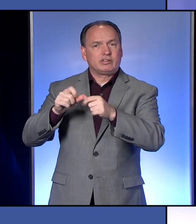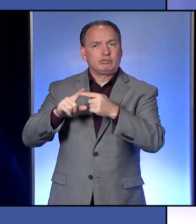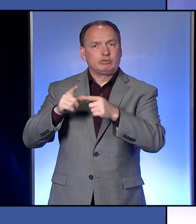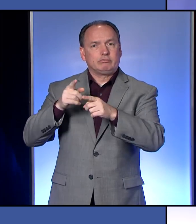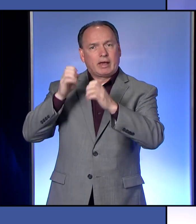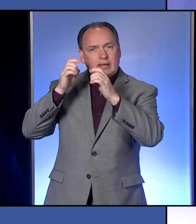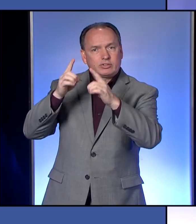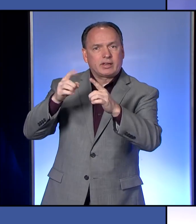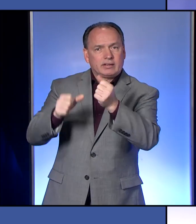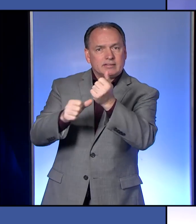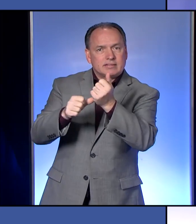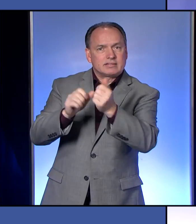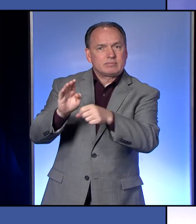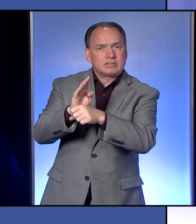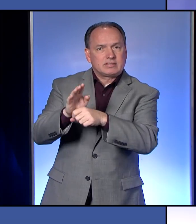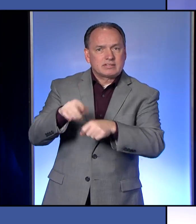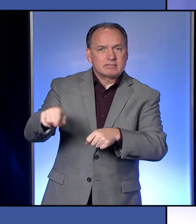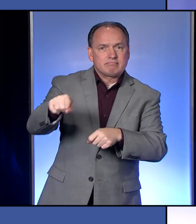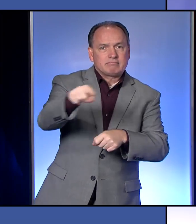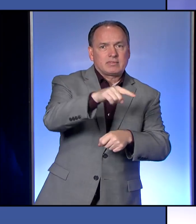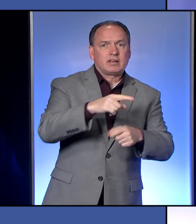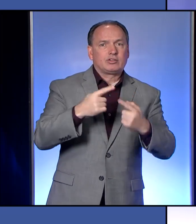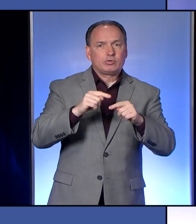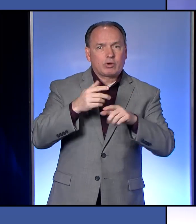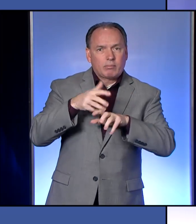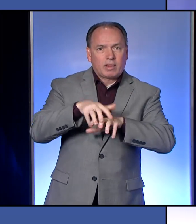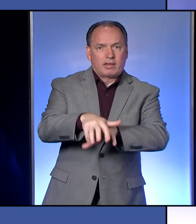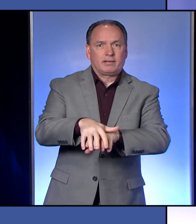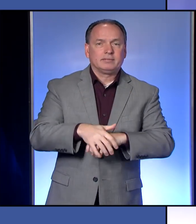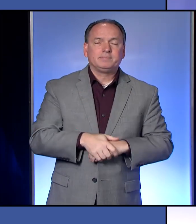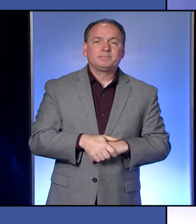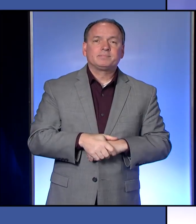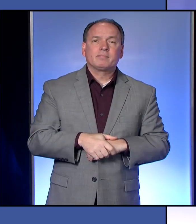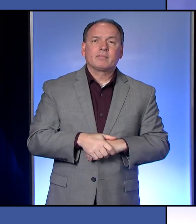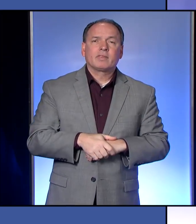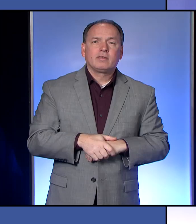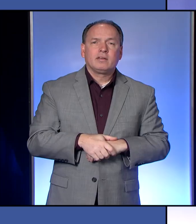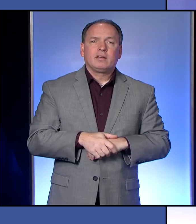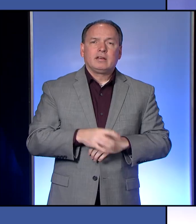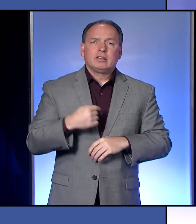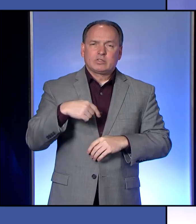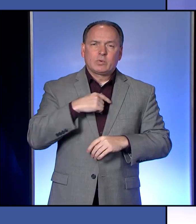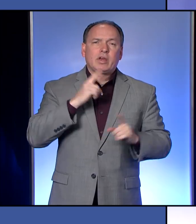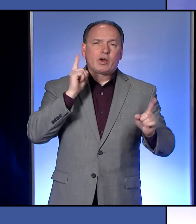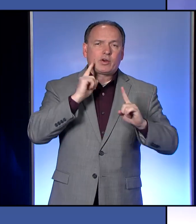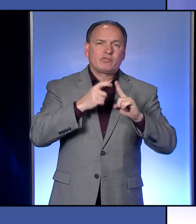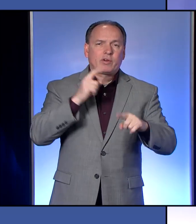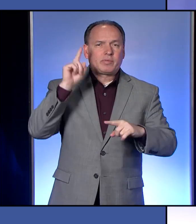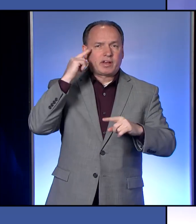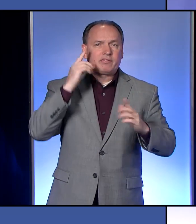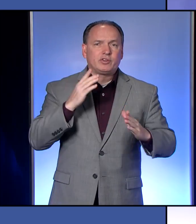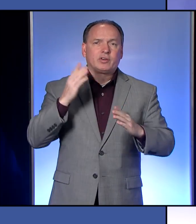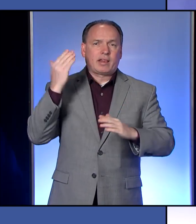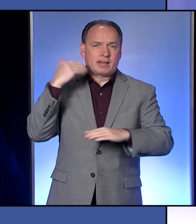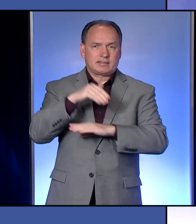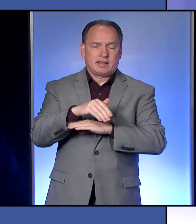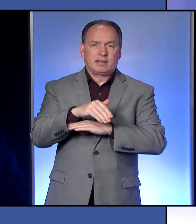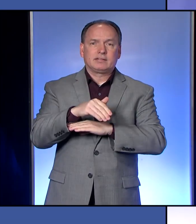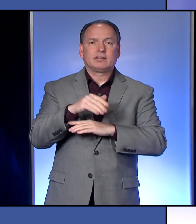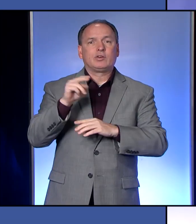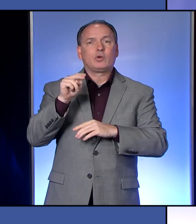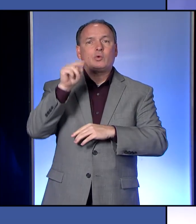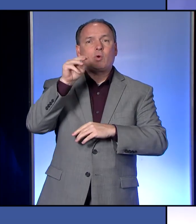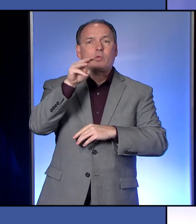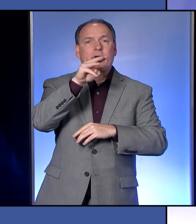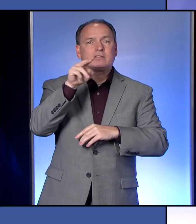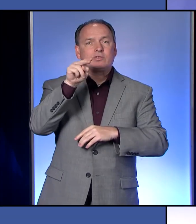assist our businesses in being compliant. As we heard from the governor last night, the Northwest and